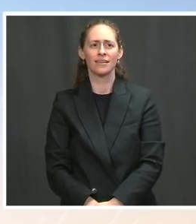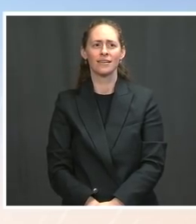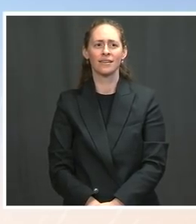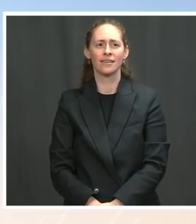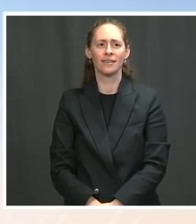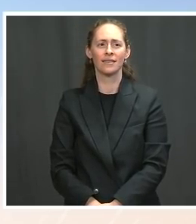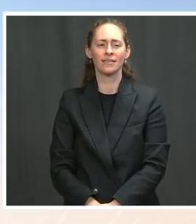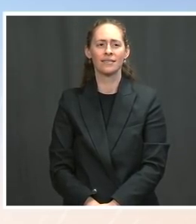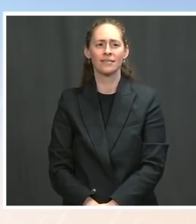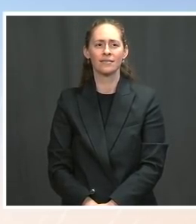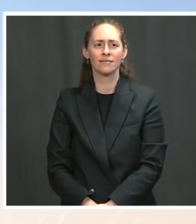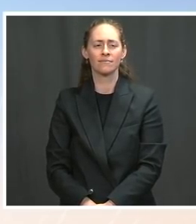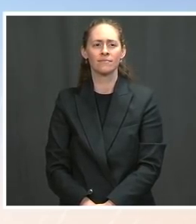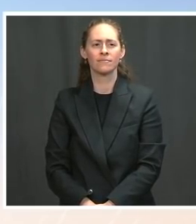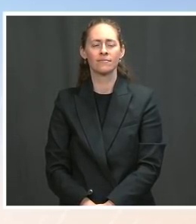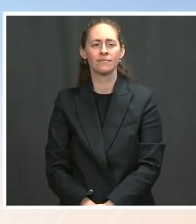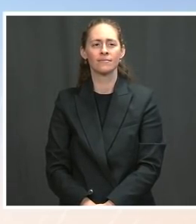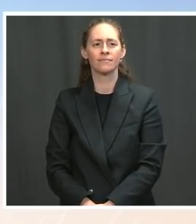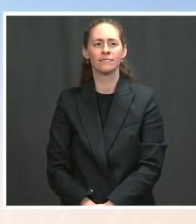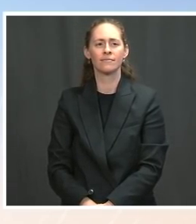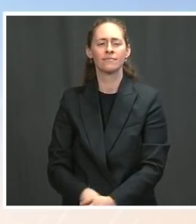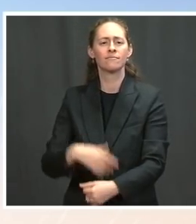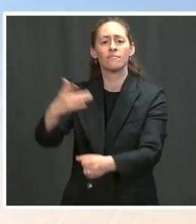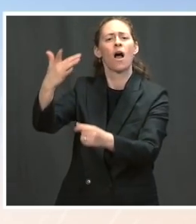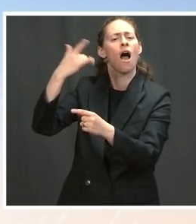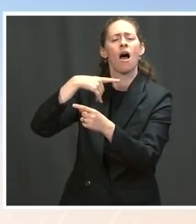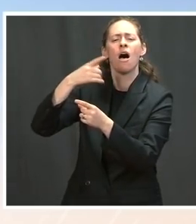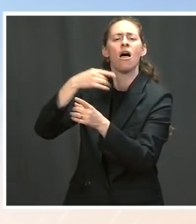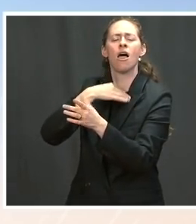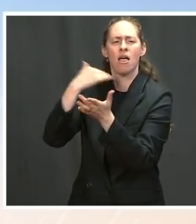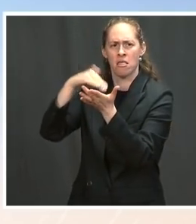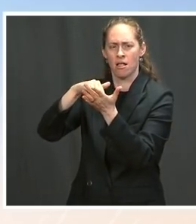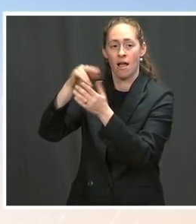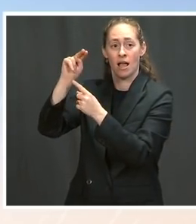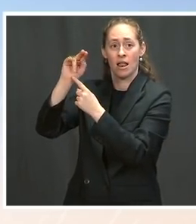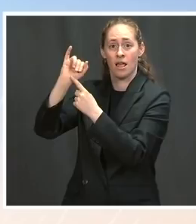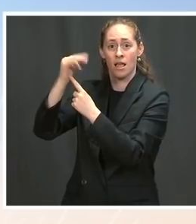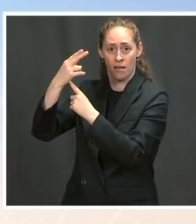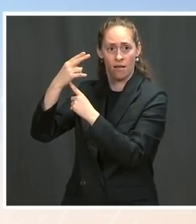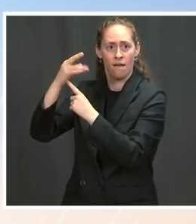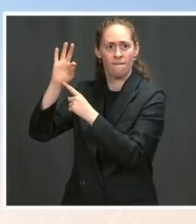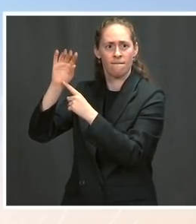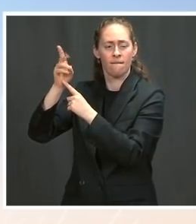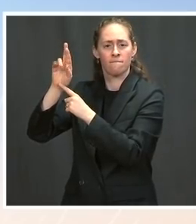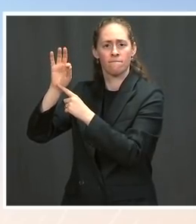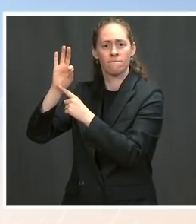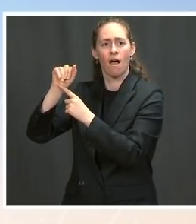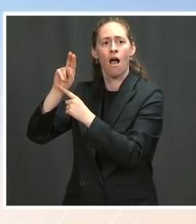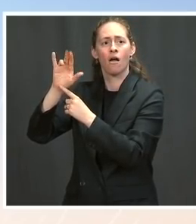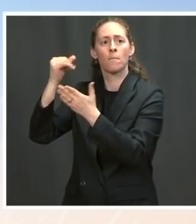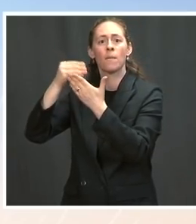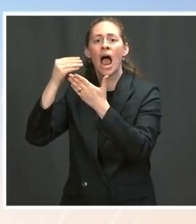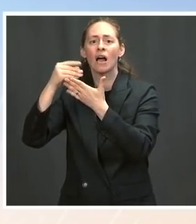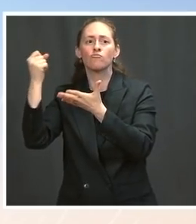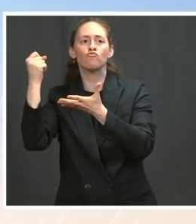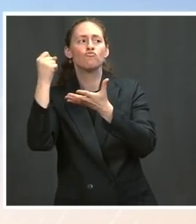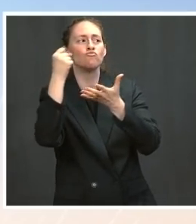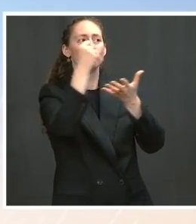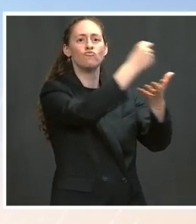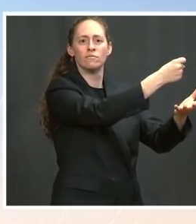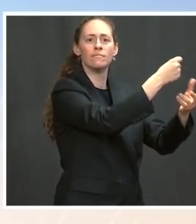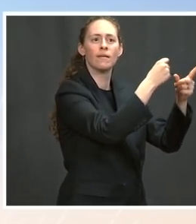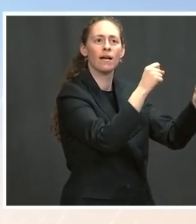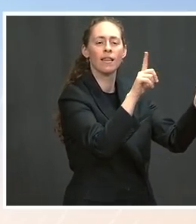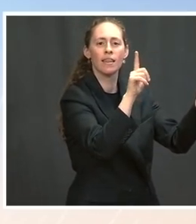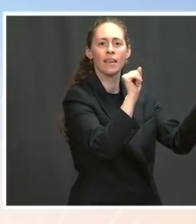and Dr. Fauci had provided funding to the Wuhan Lab of Virology. That's the lab in question when we talk